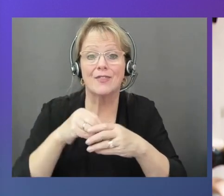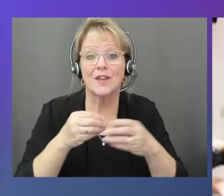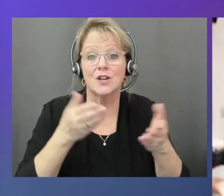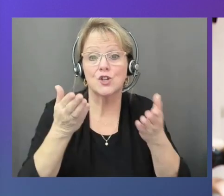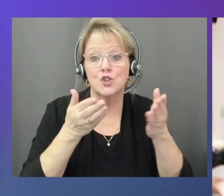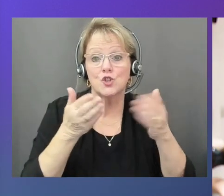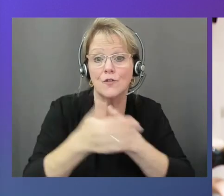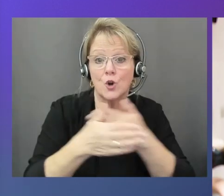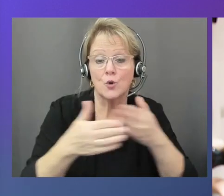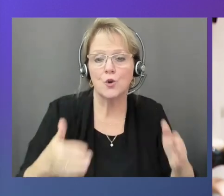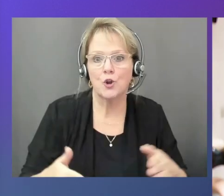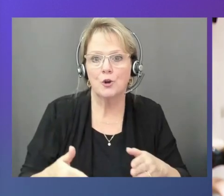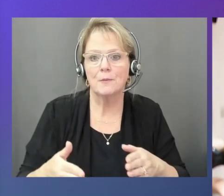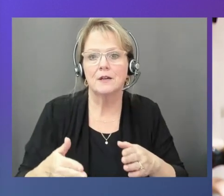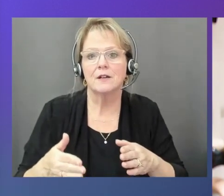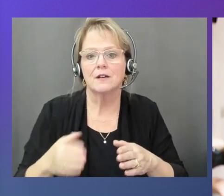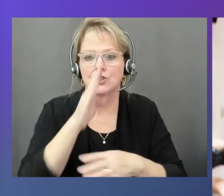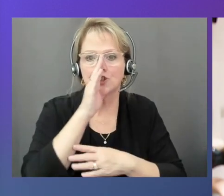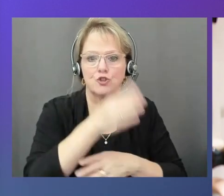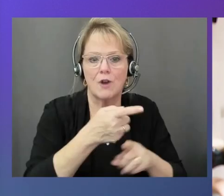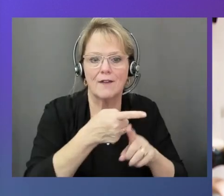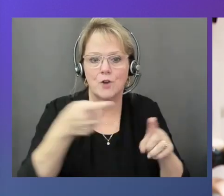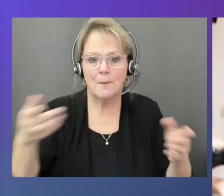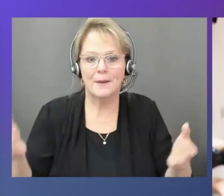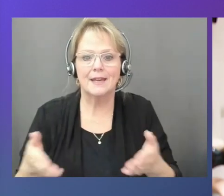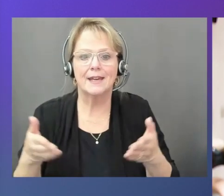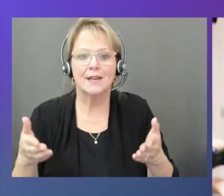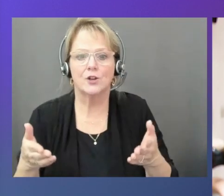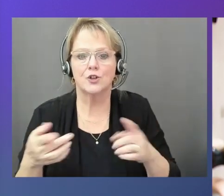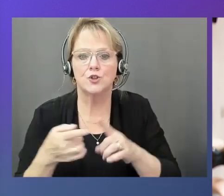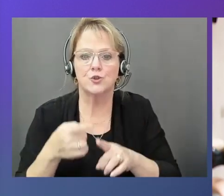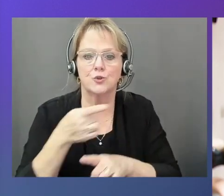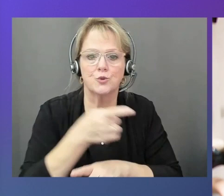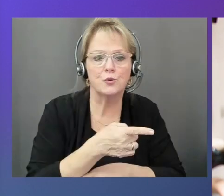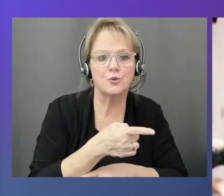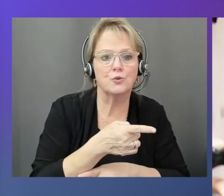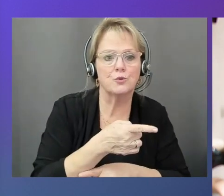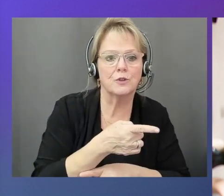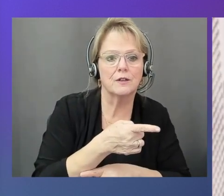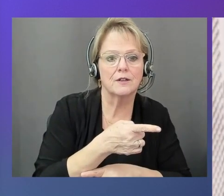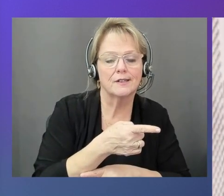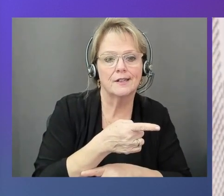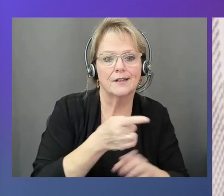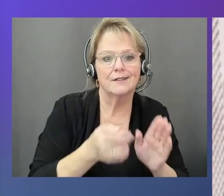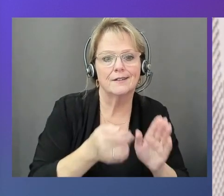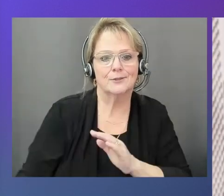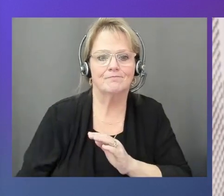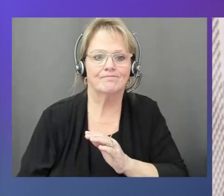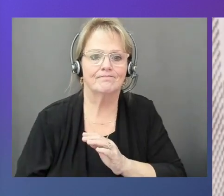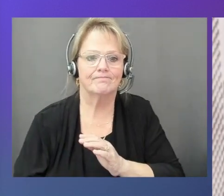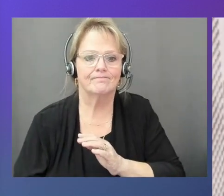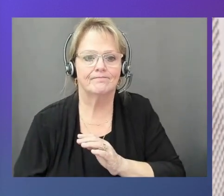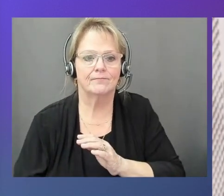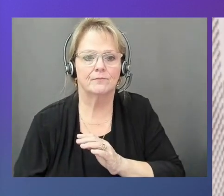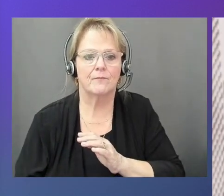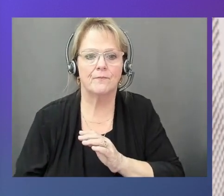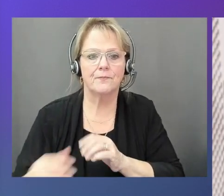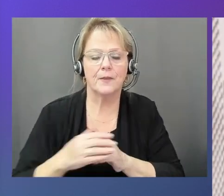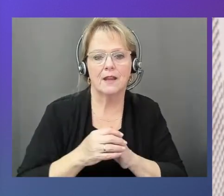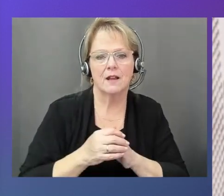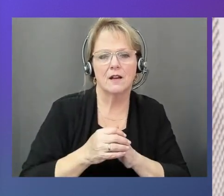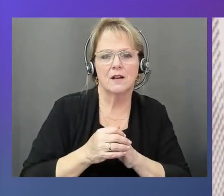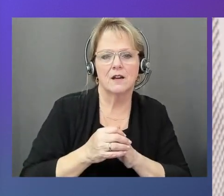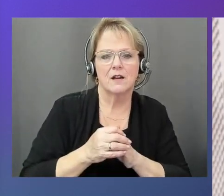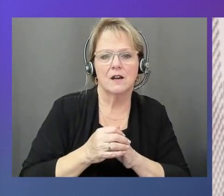here to the data lake, then you want to basically run the inference from Outpost, and then go to AWS. Oh, so once the data is copied